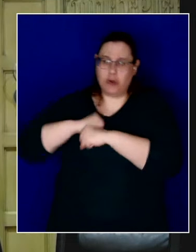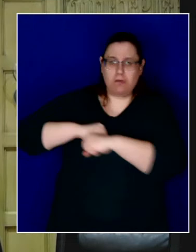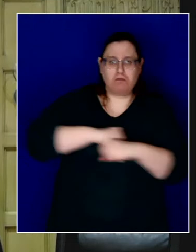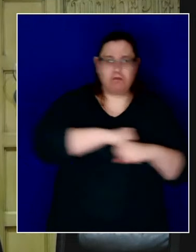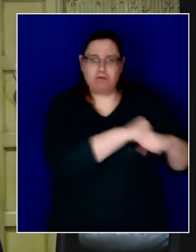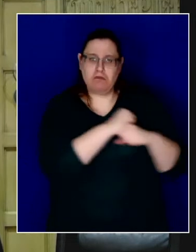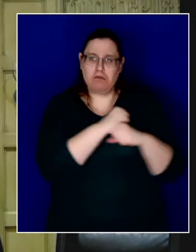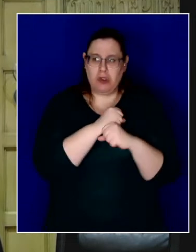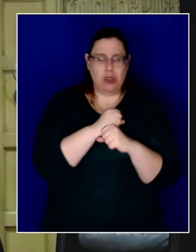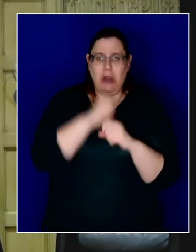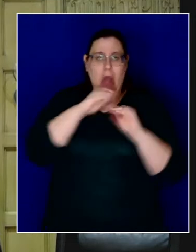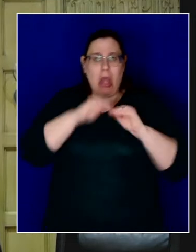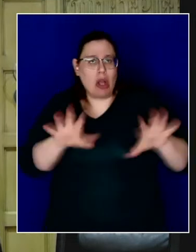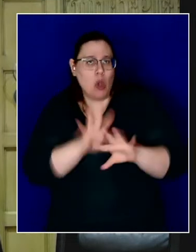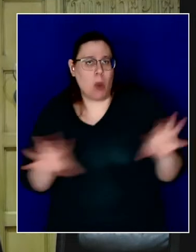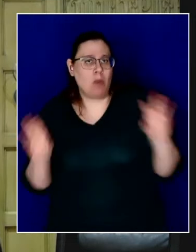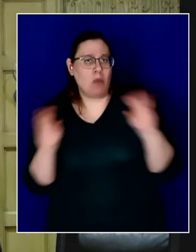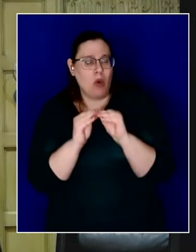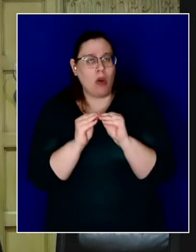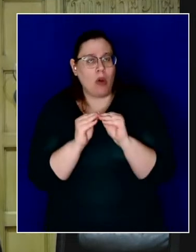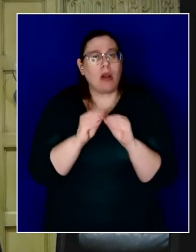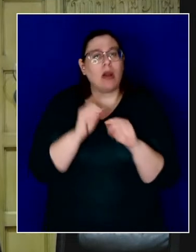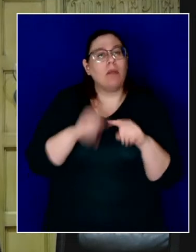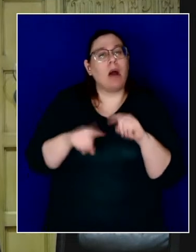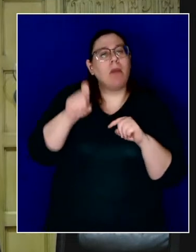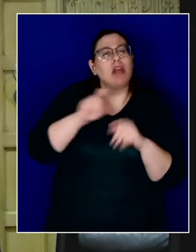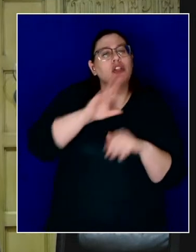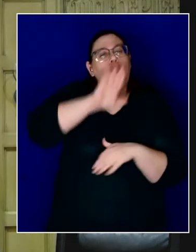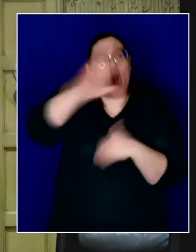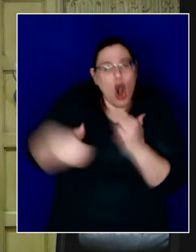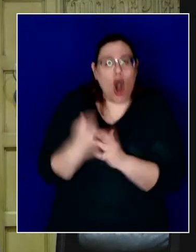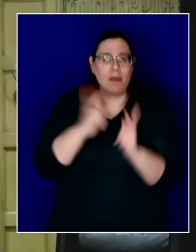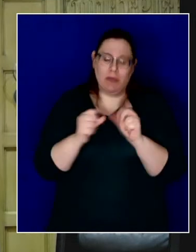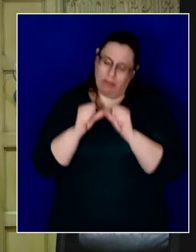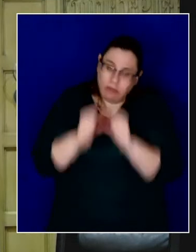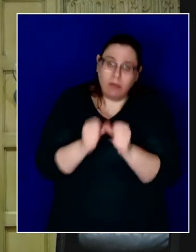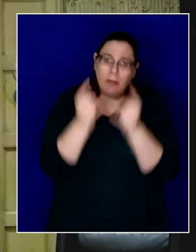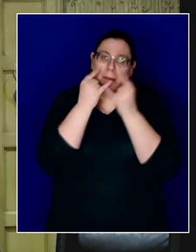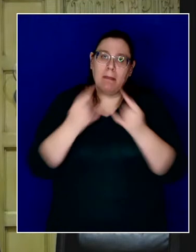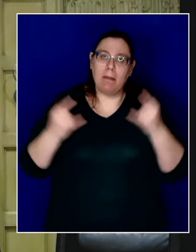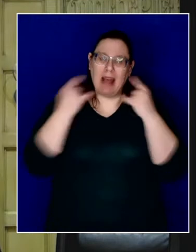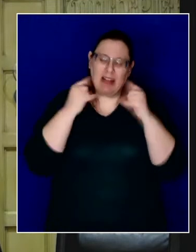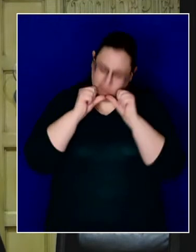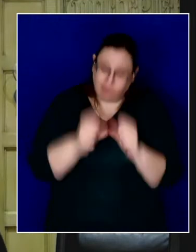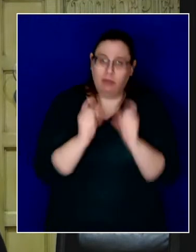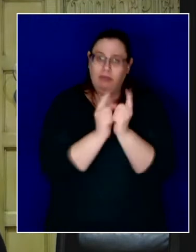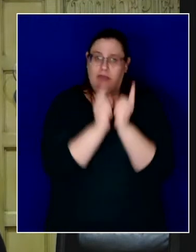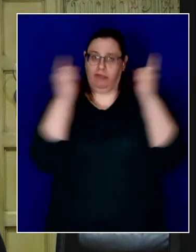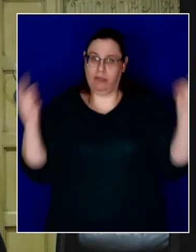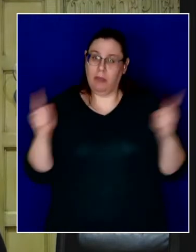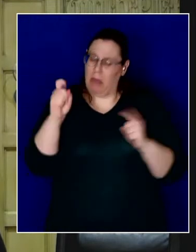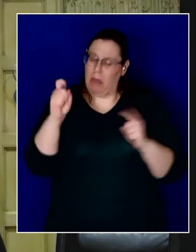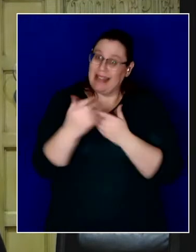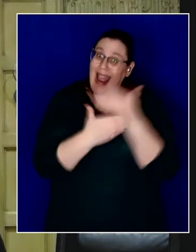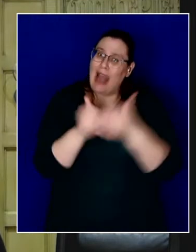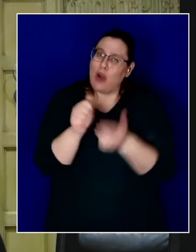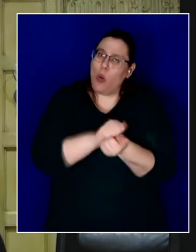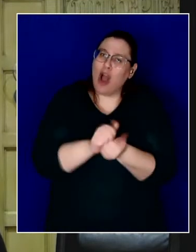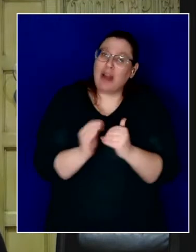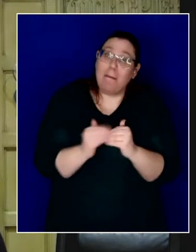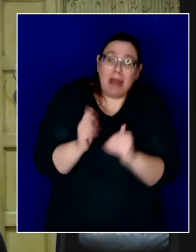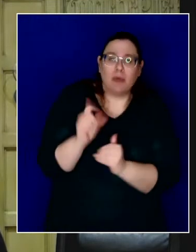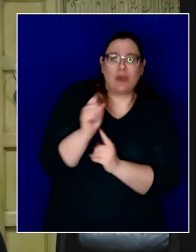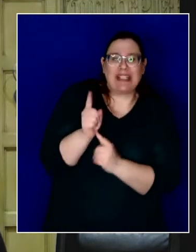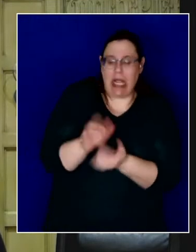devastating scourge. And we need everybody to keep wearing that mask, keep your distance, wash your hands for at least 20 seconds, and avoid